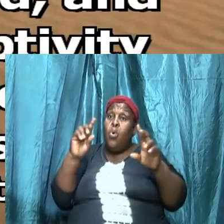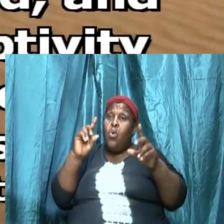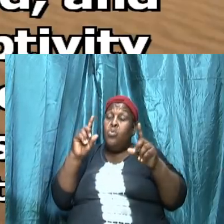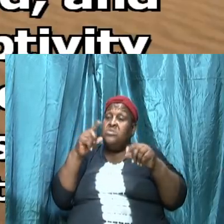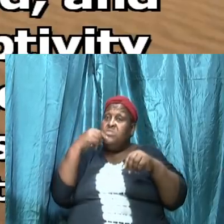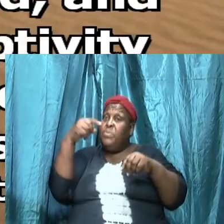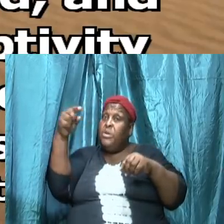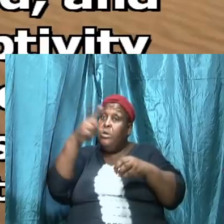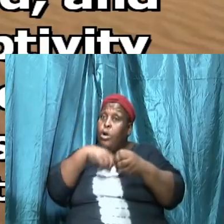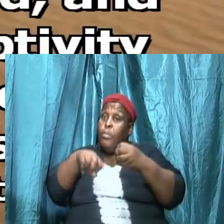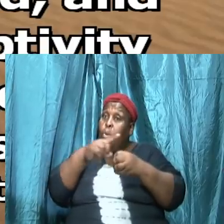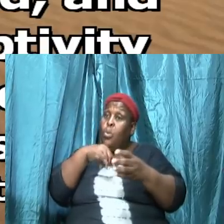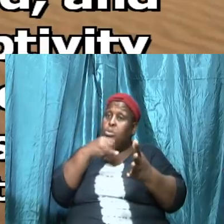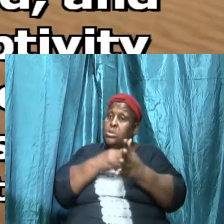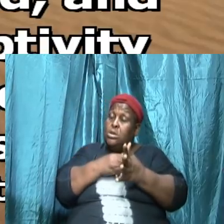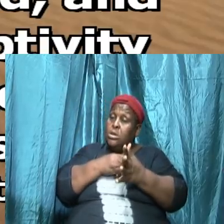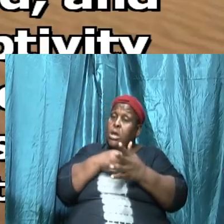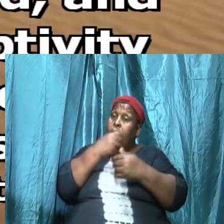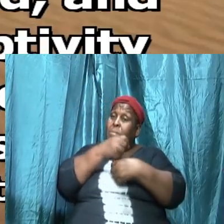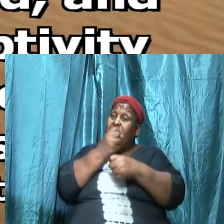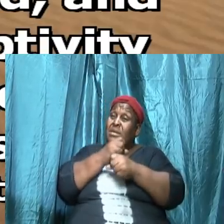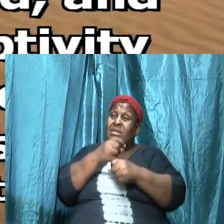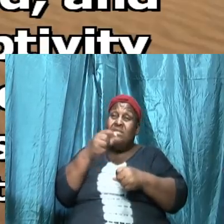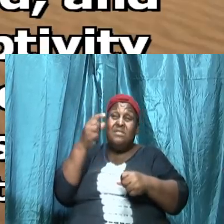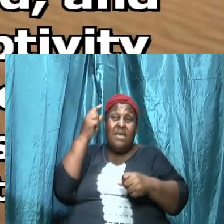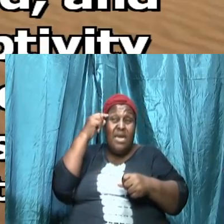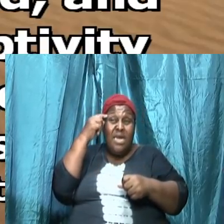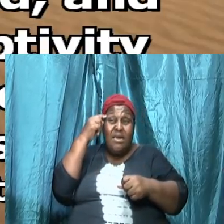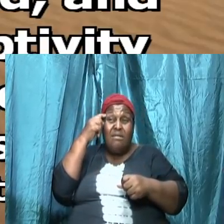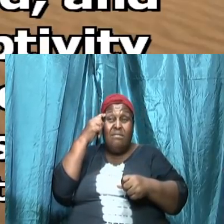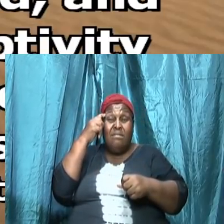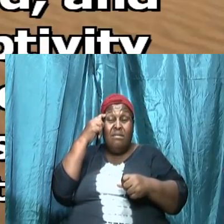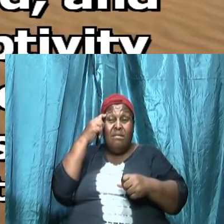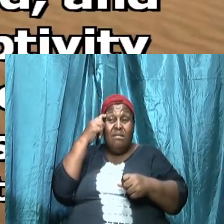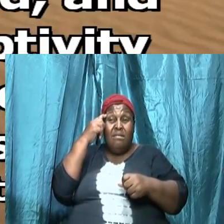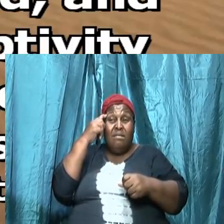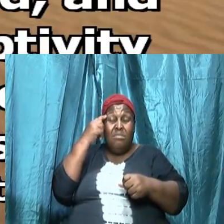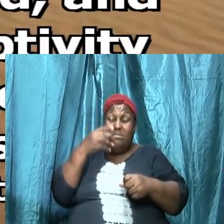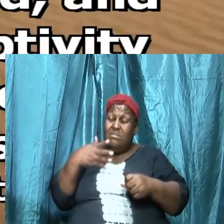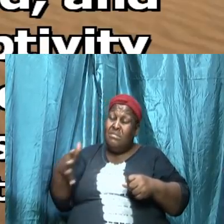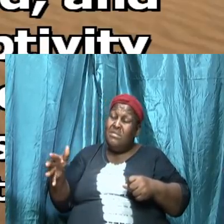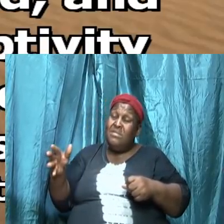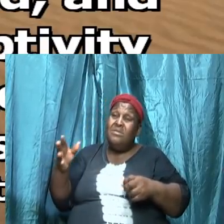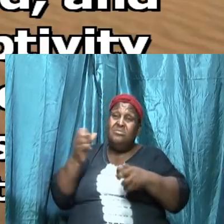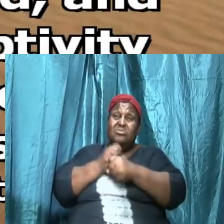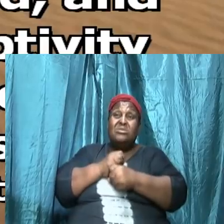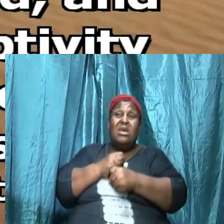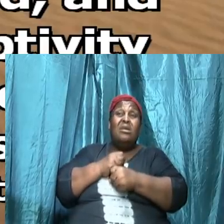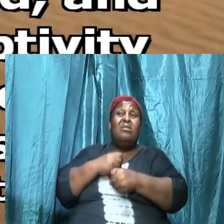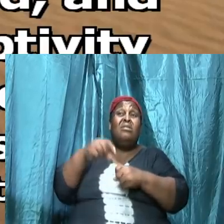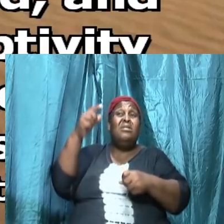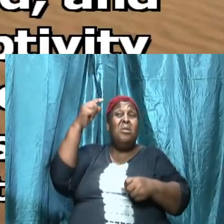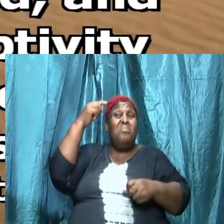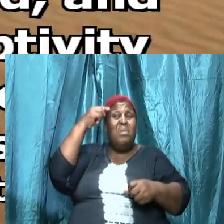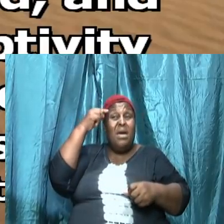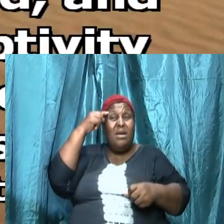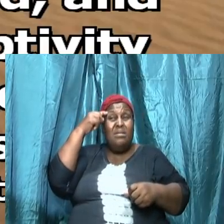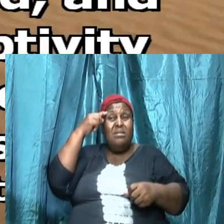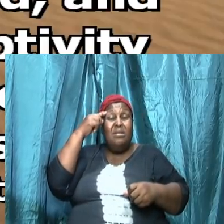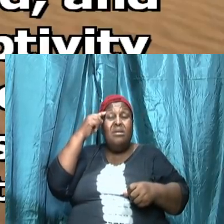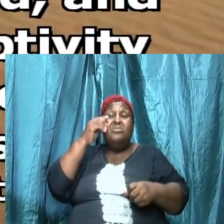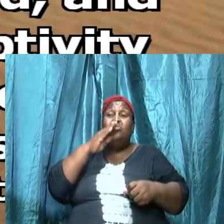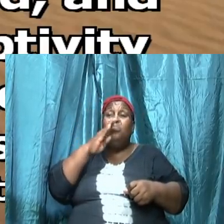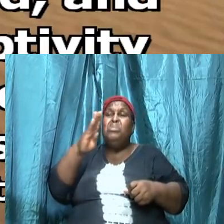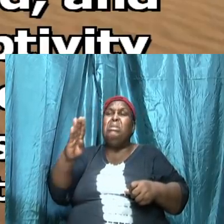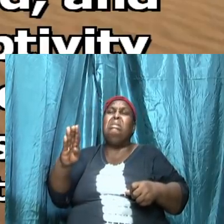mind and cause the thing to take root then bitterness is going to grow and there is going to be a wedge between that husband